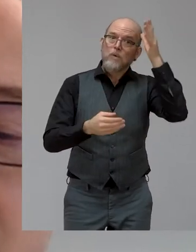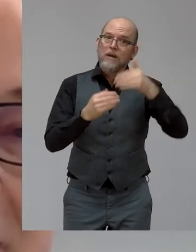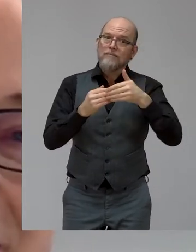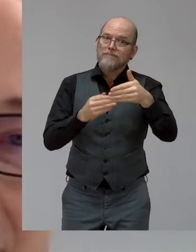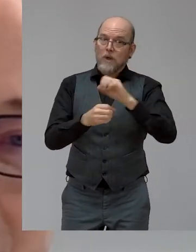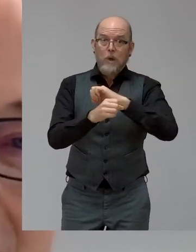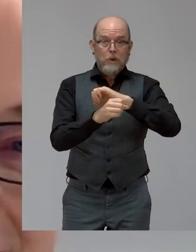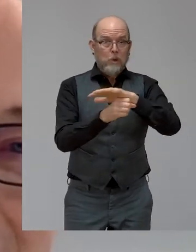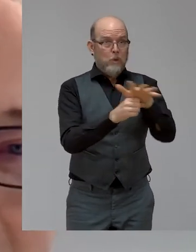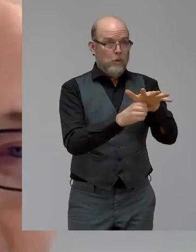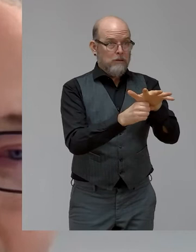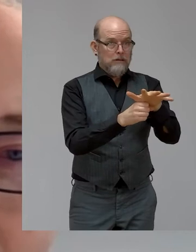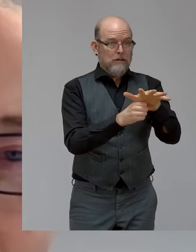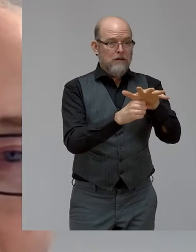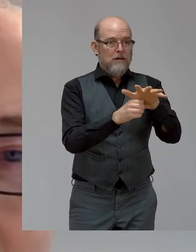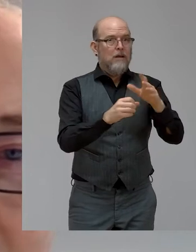nobody is left behind.